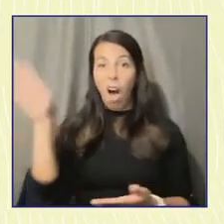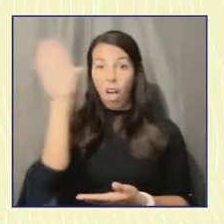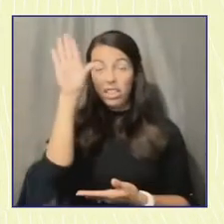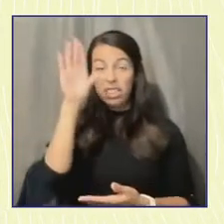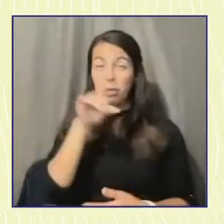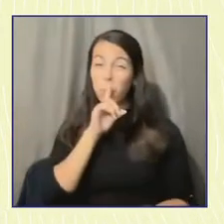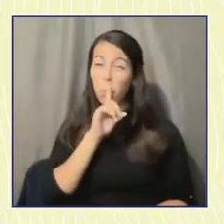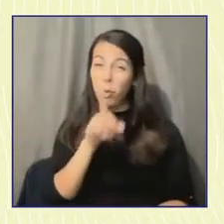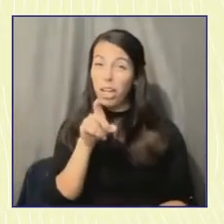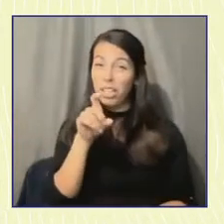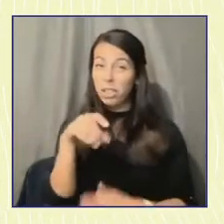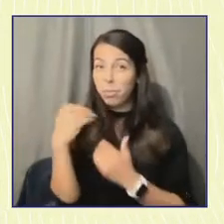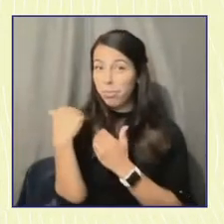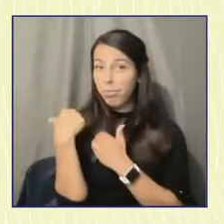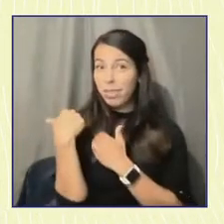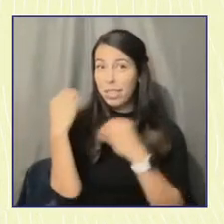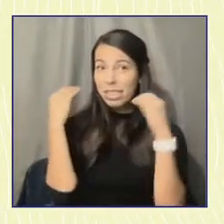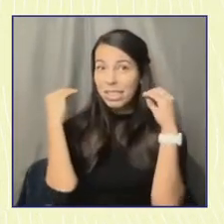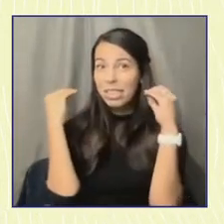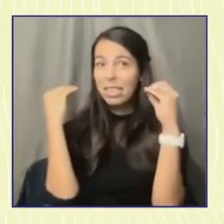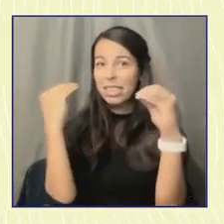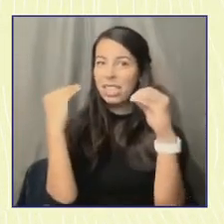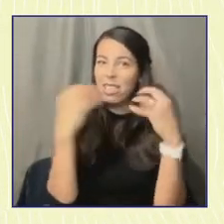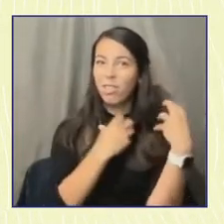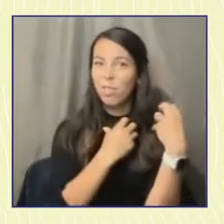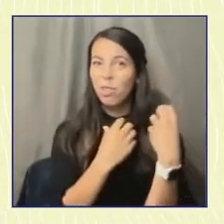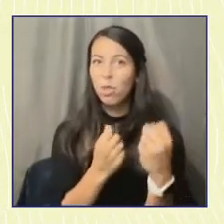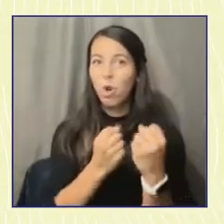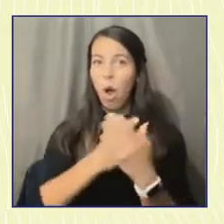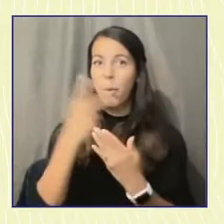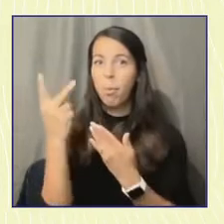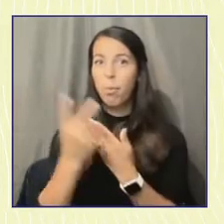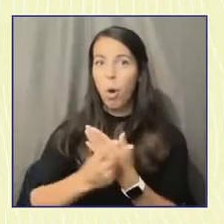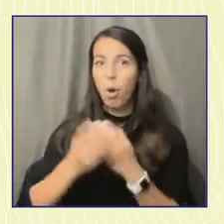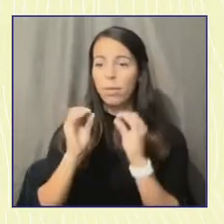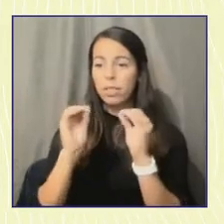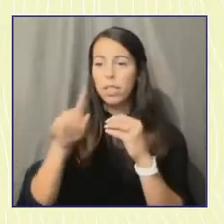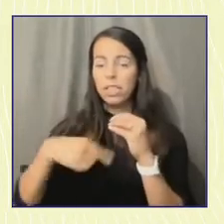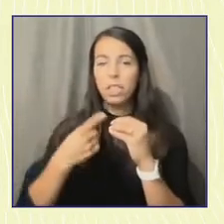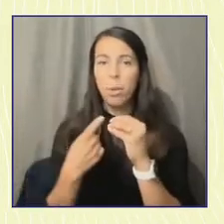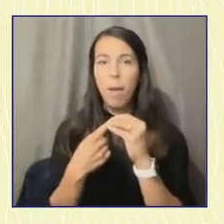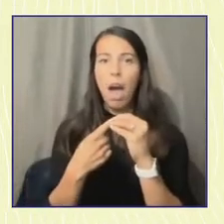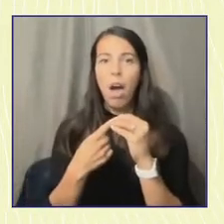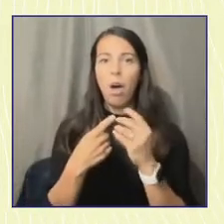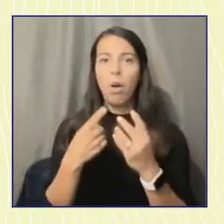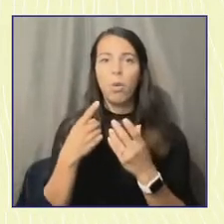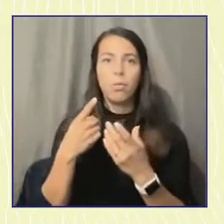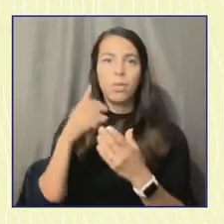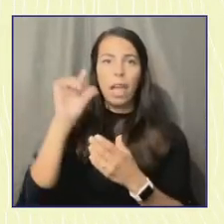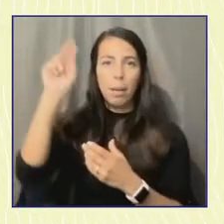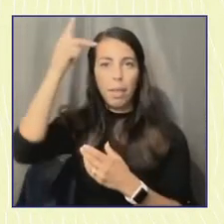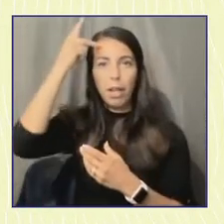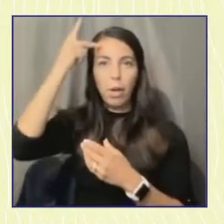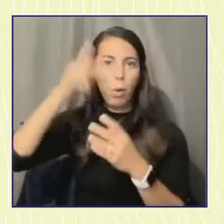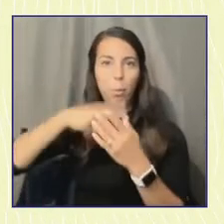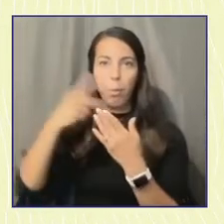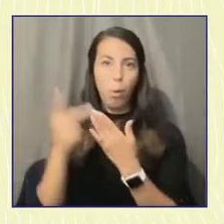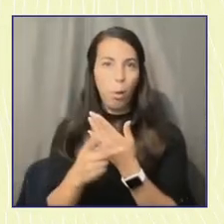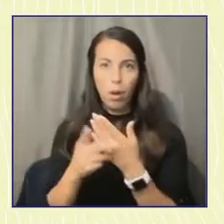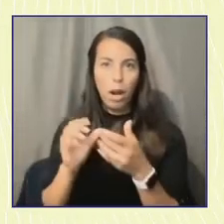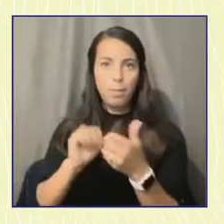having robust civic education programs like Tufts does, having get out the vote efforts,